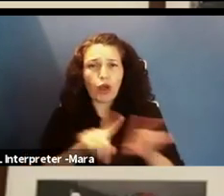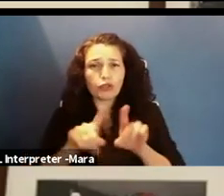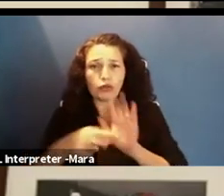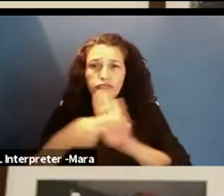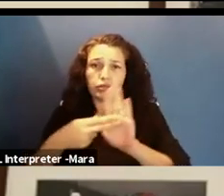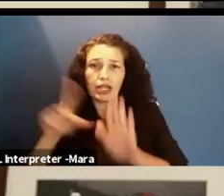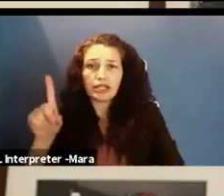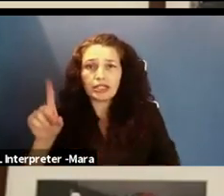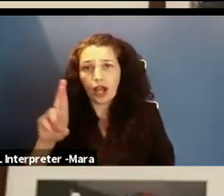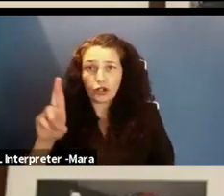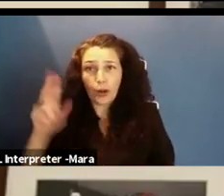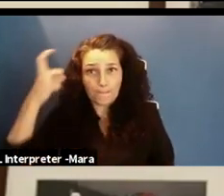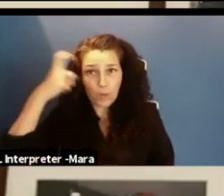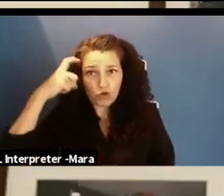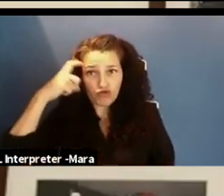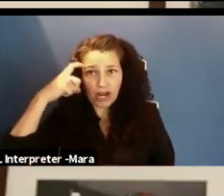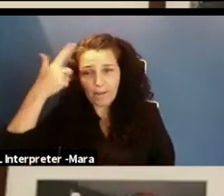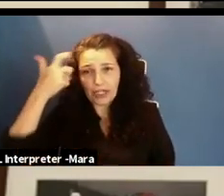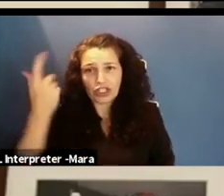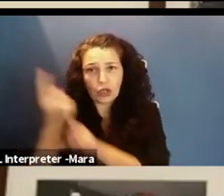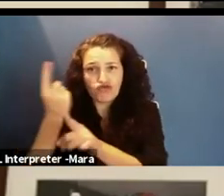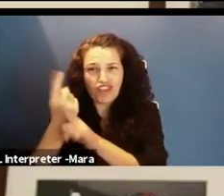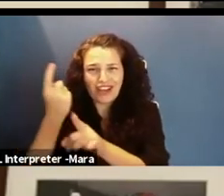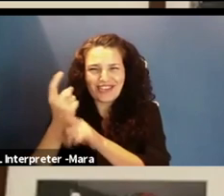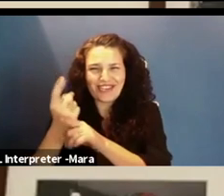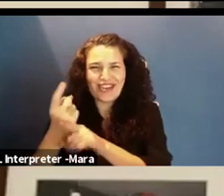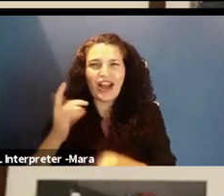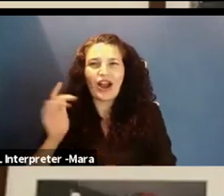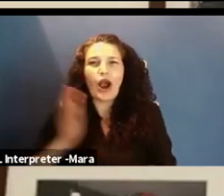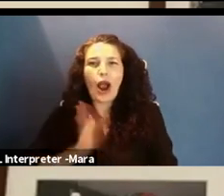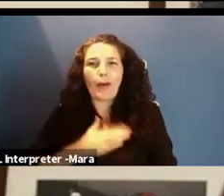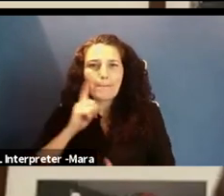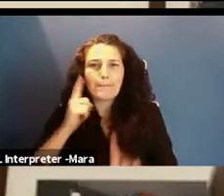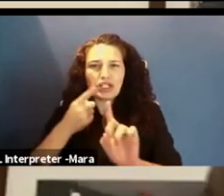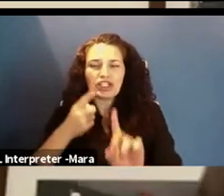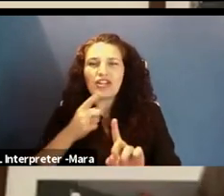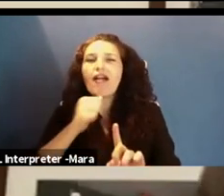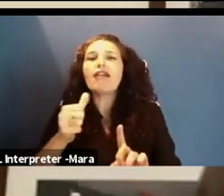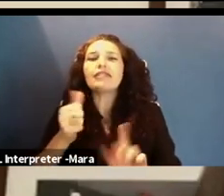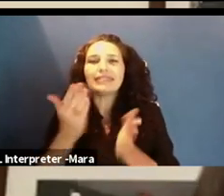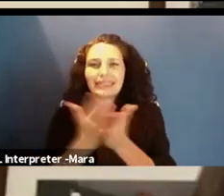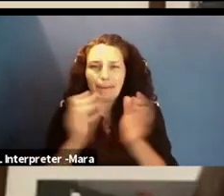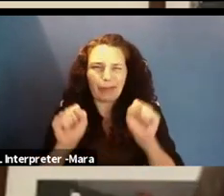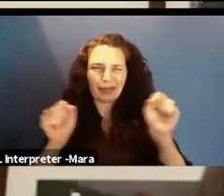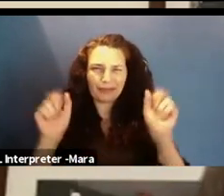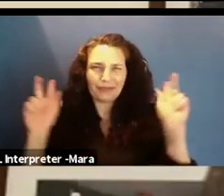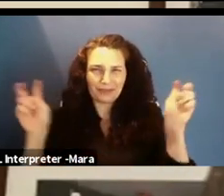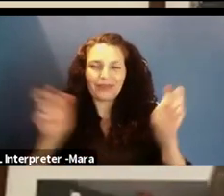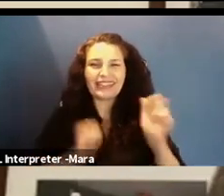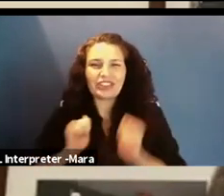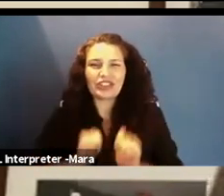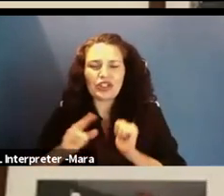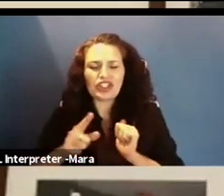Dr. Brain, as she is a regular on our Mission Unstoppable show. And she chose to study the